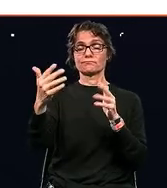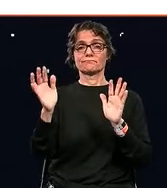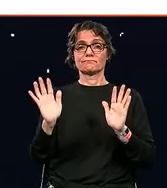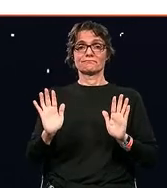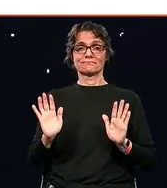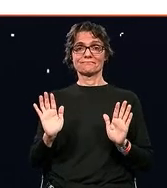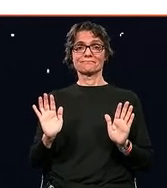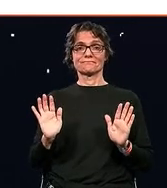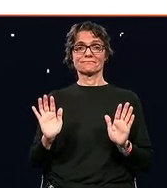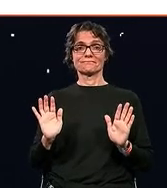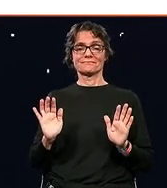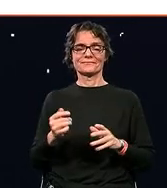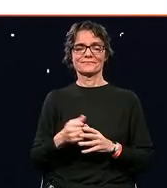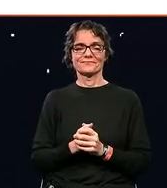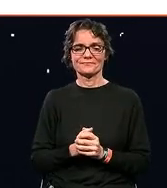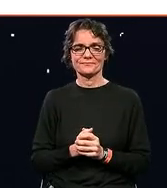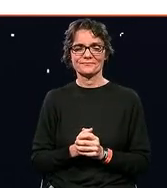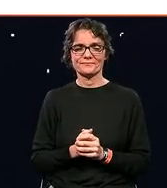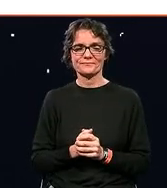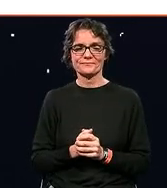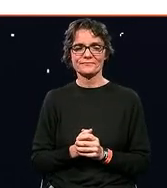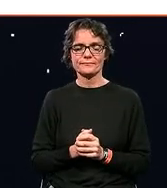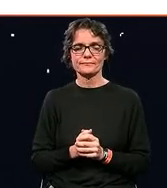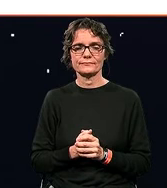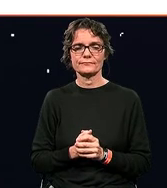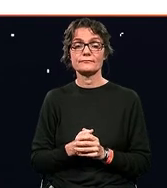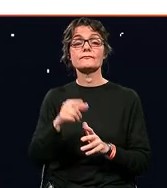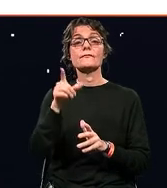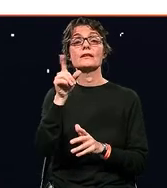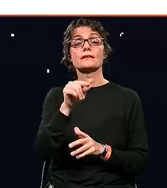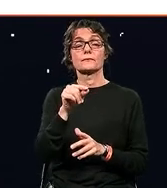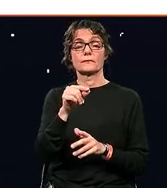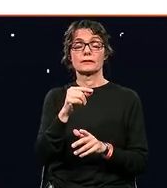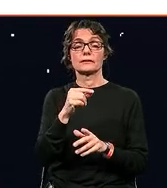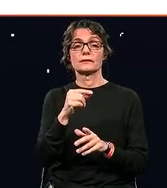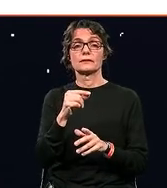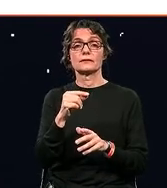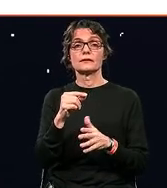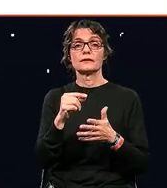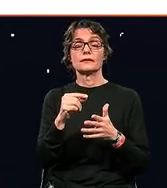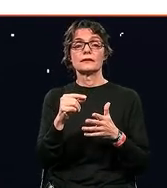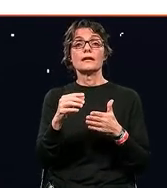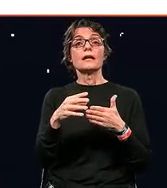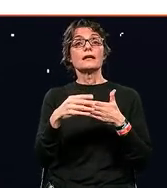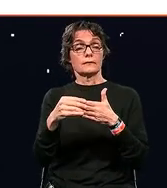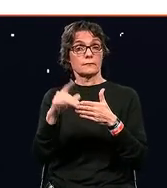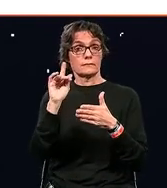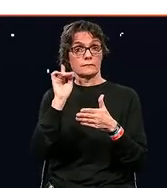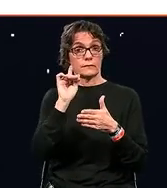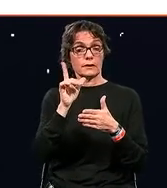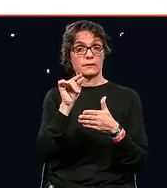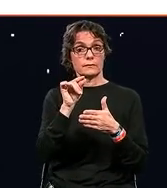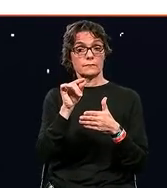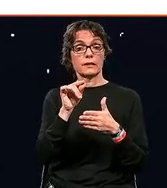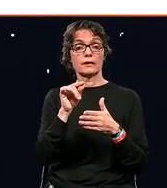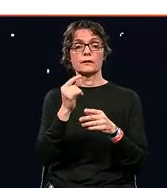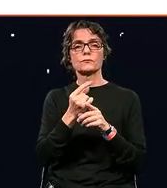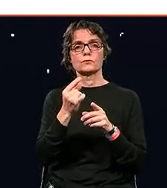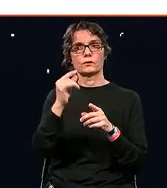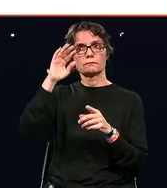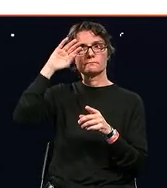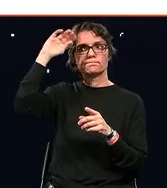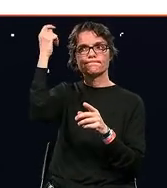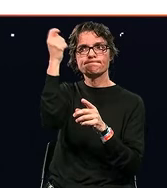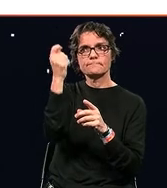And lastly, the type of leadership that I think is going to be required to shape those preferable futures